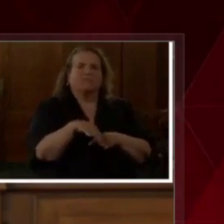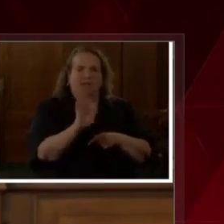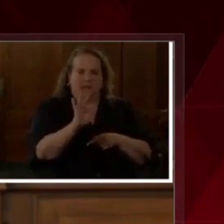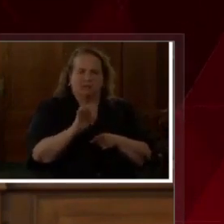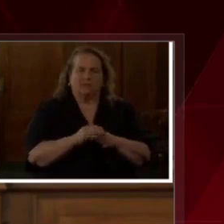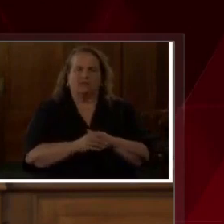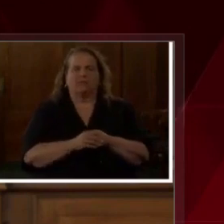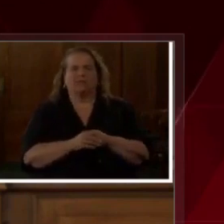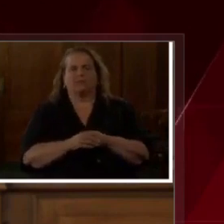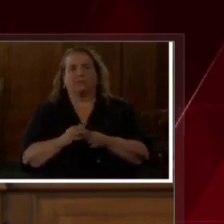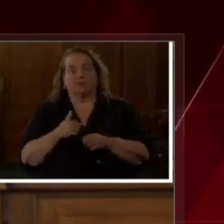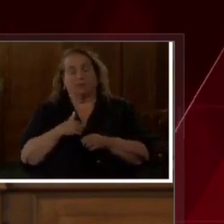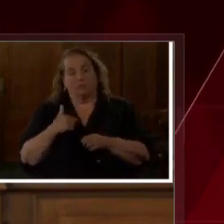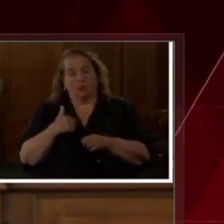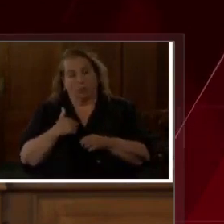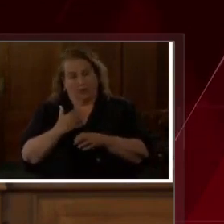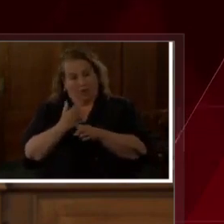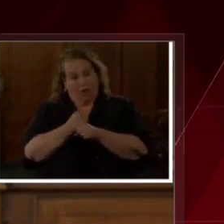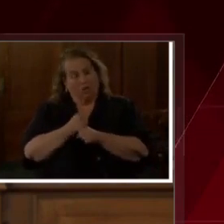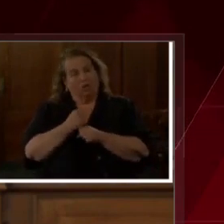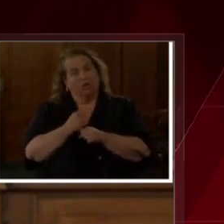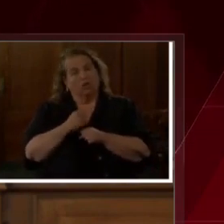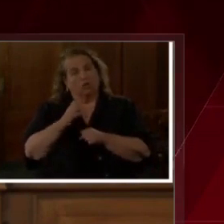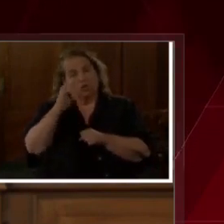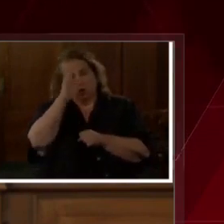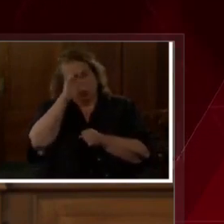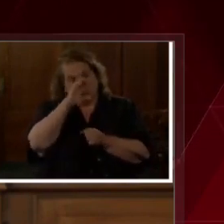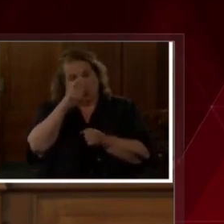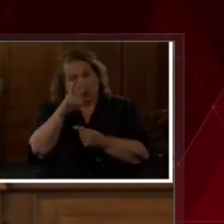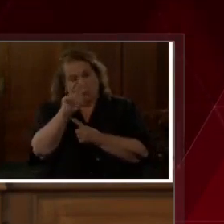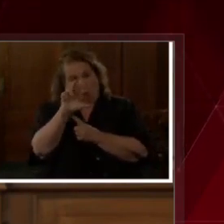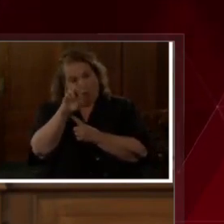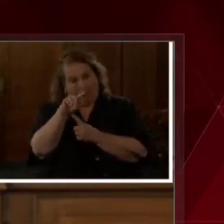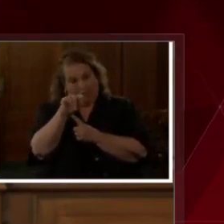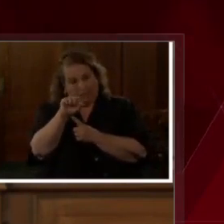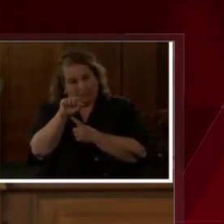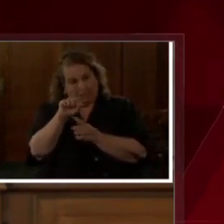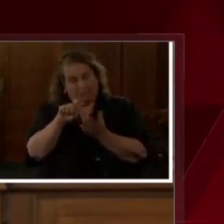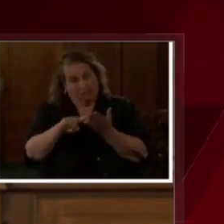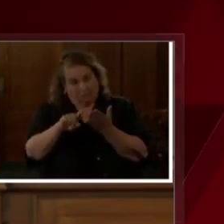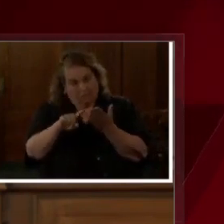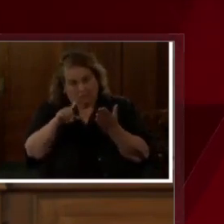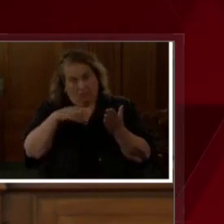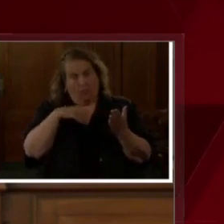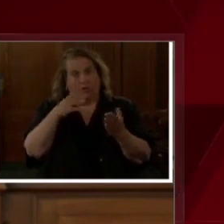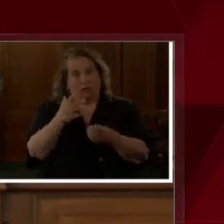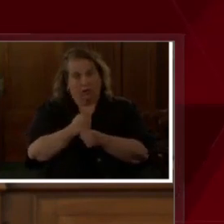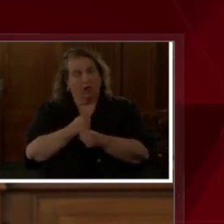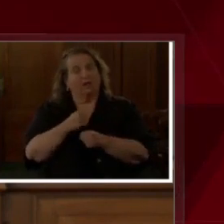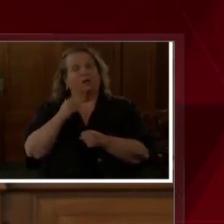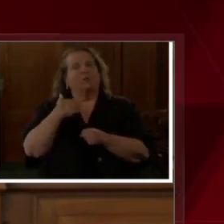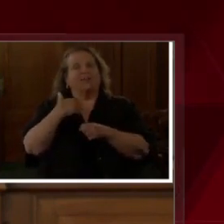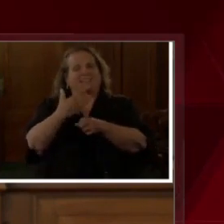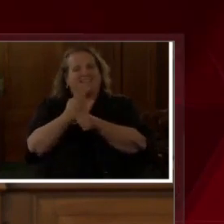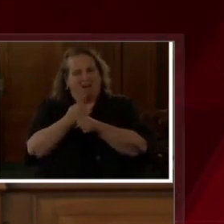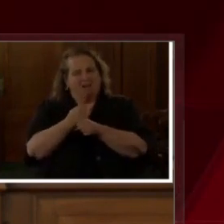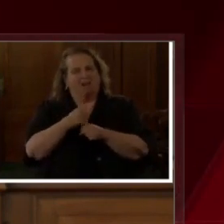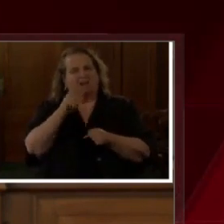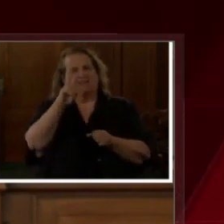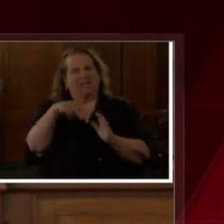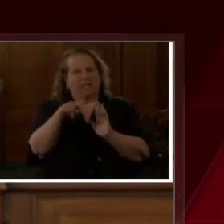We obtained search warrants. Those search warrants yielded, in part, videos from both